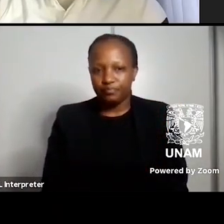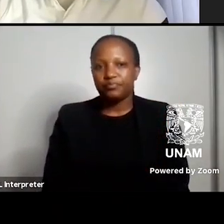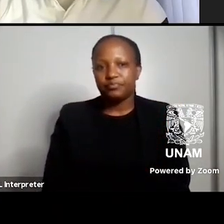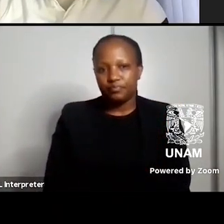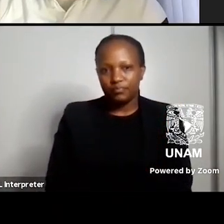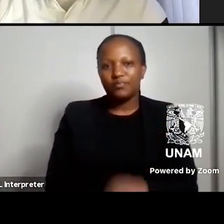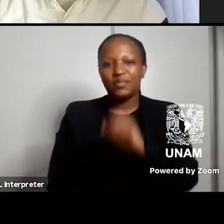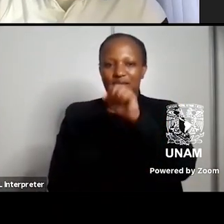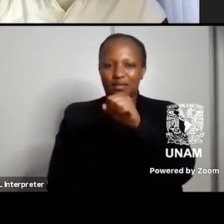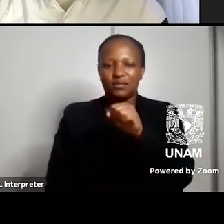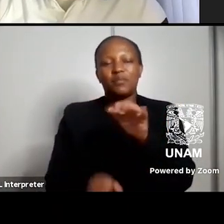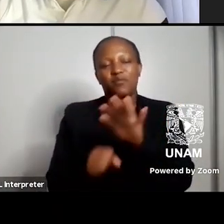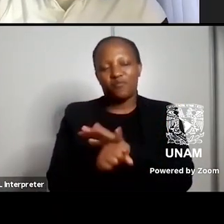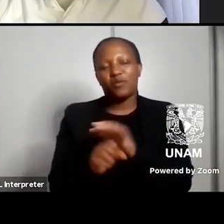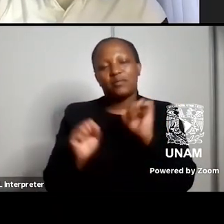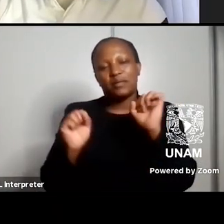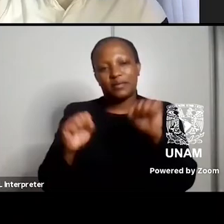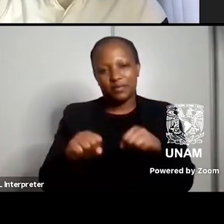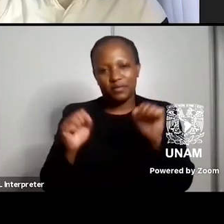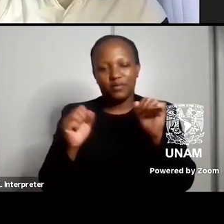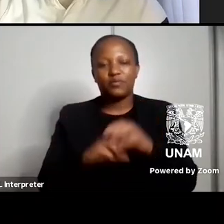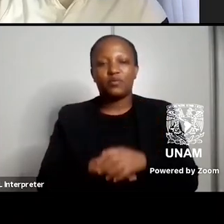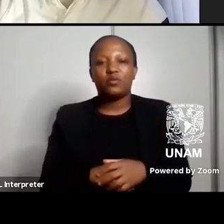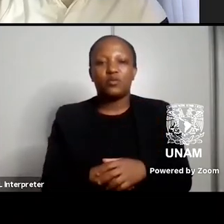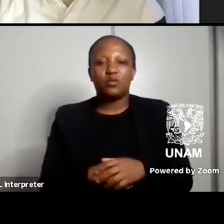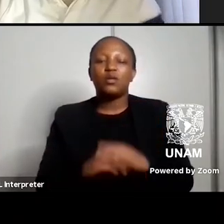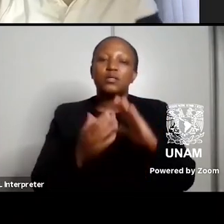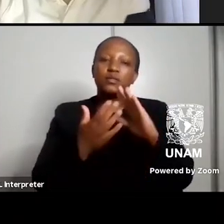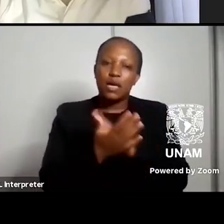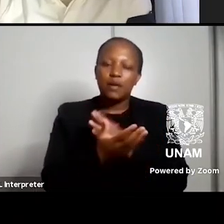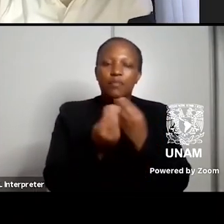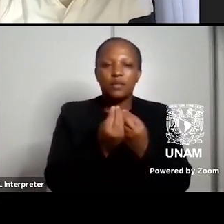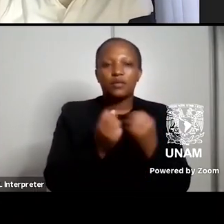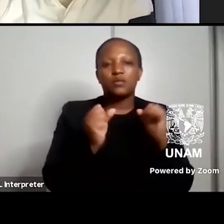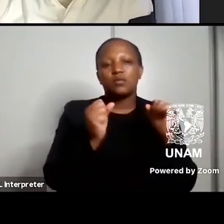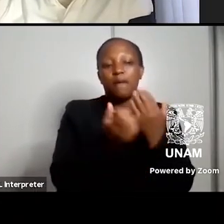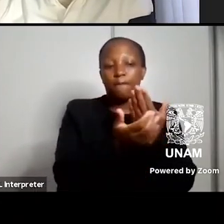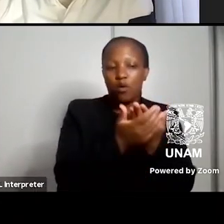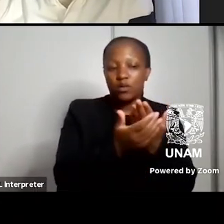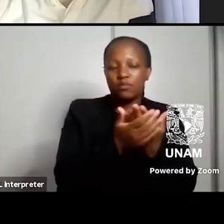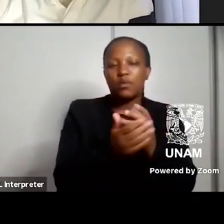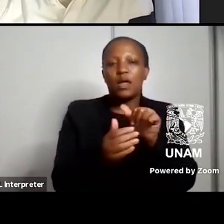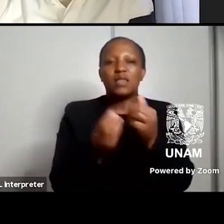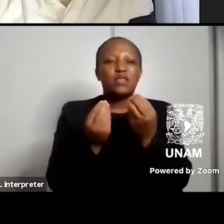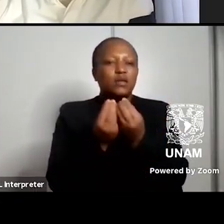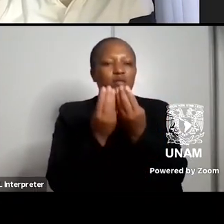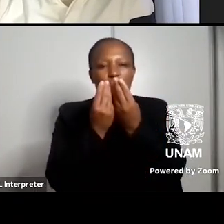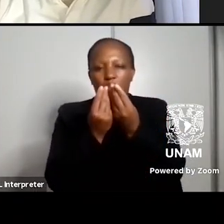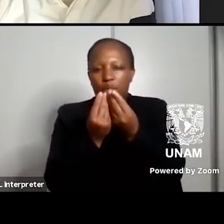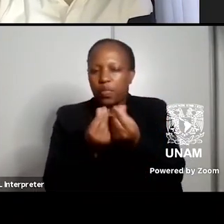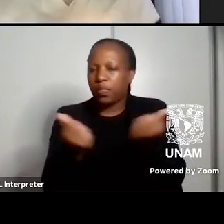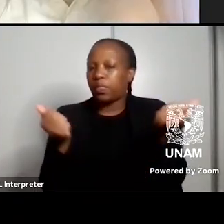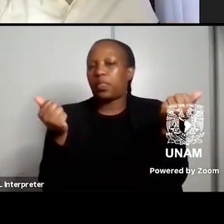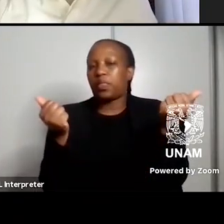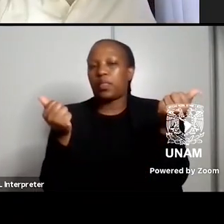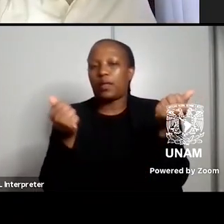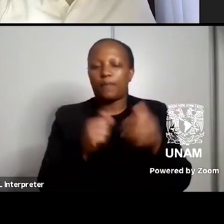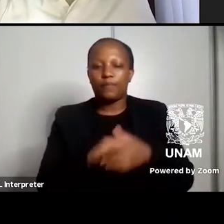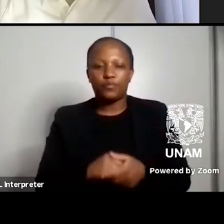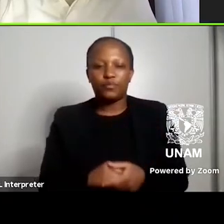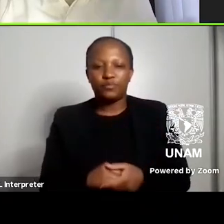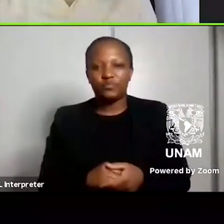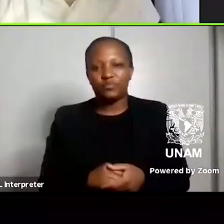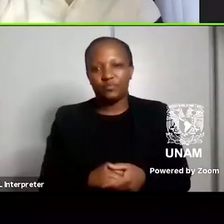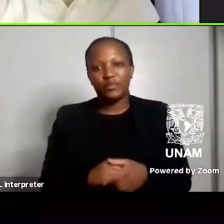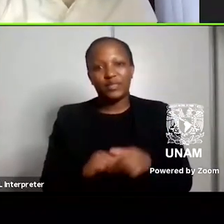uh it's made certain things possible and made other things disappear entirely um this is lovely